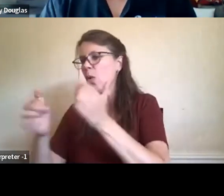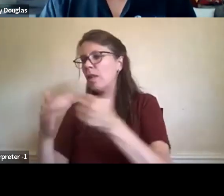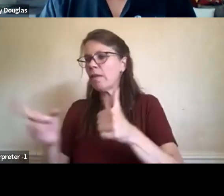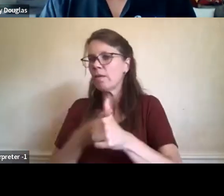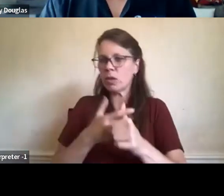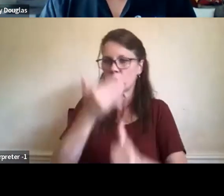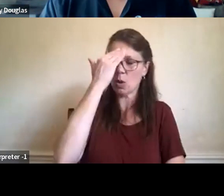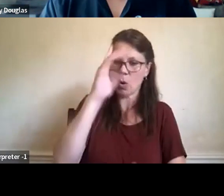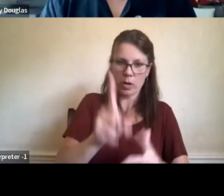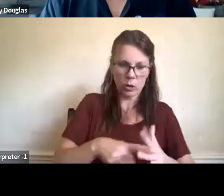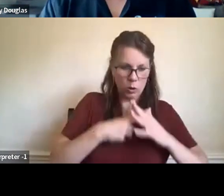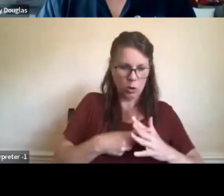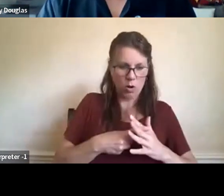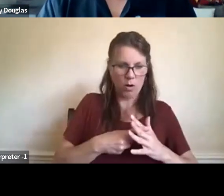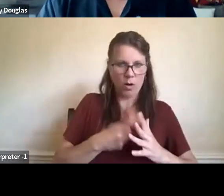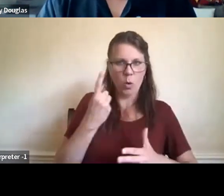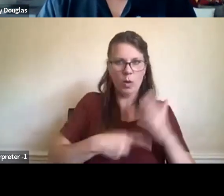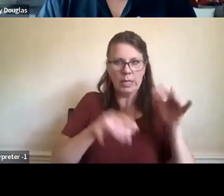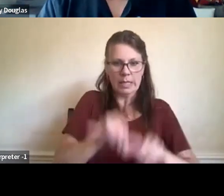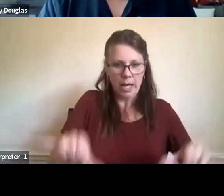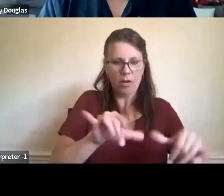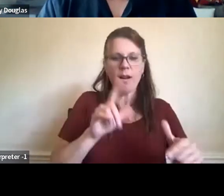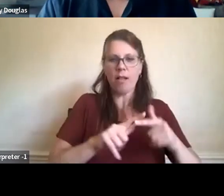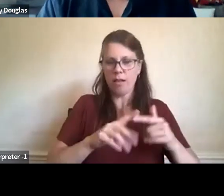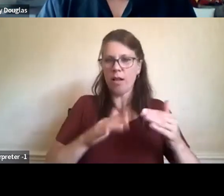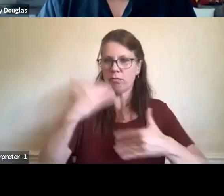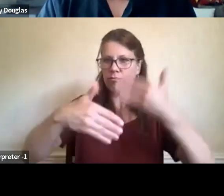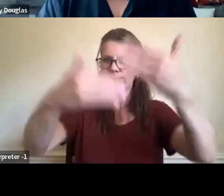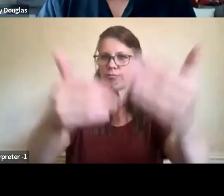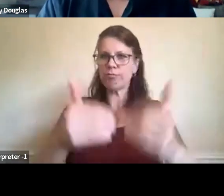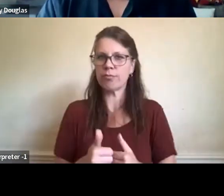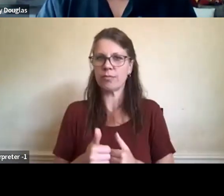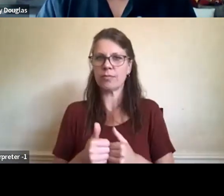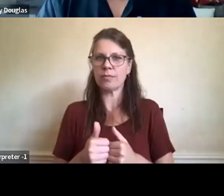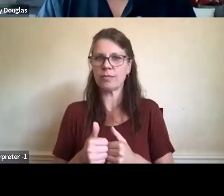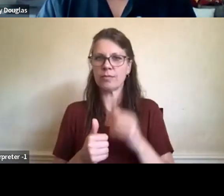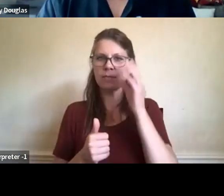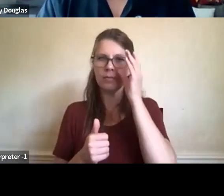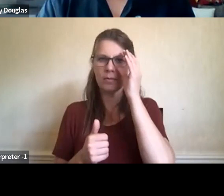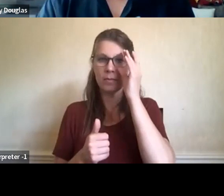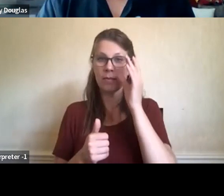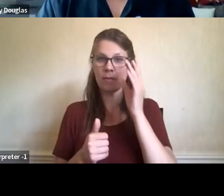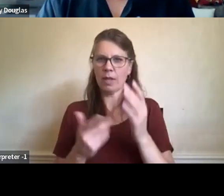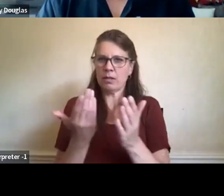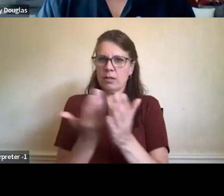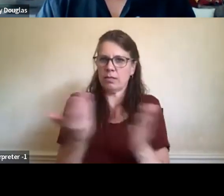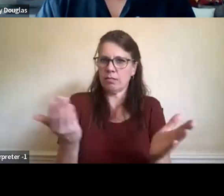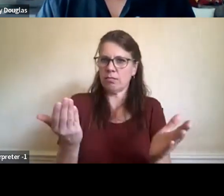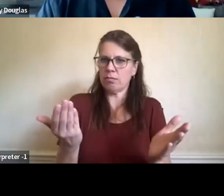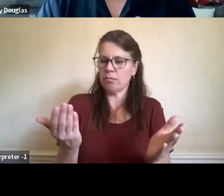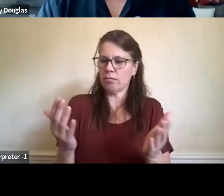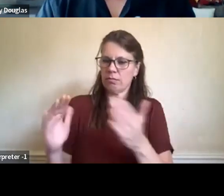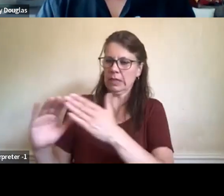it's, in fact, the cities that consolidate the economic and political power and the